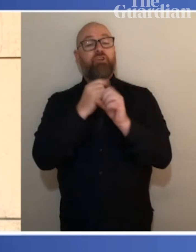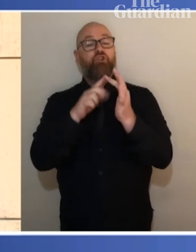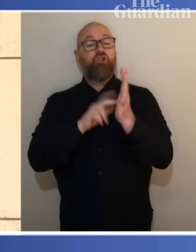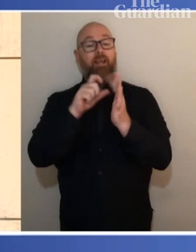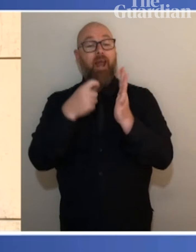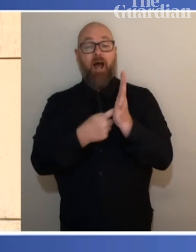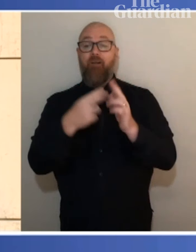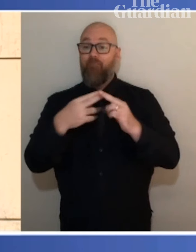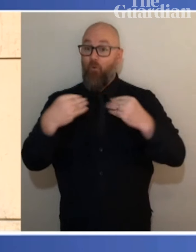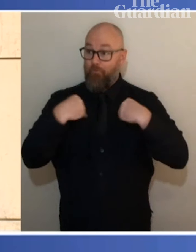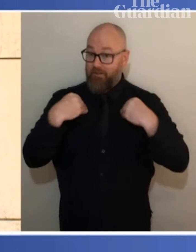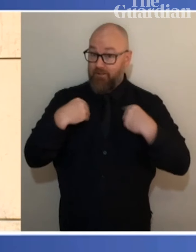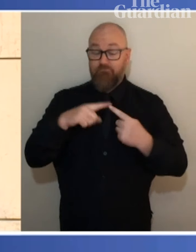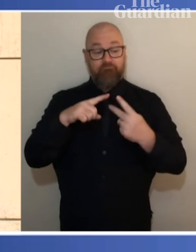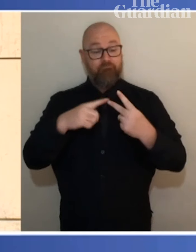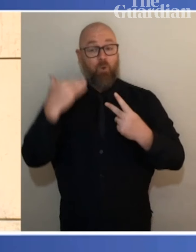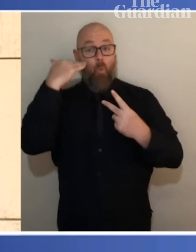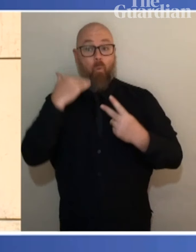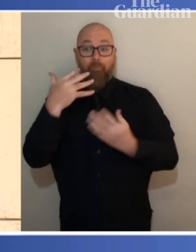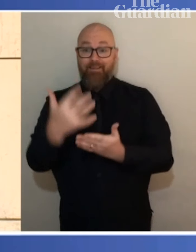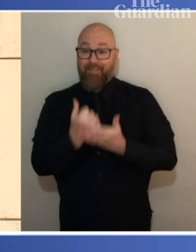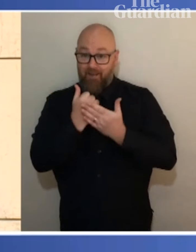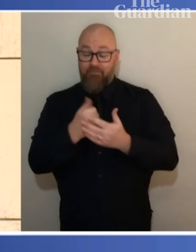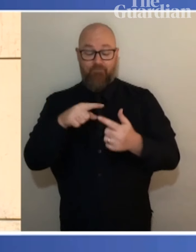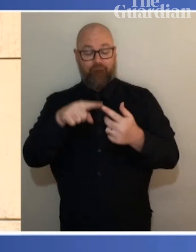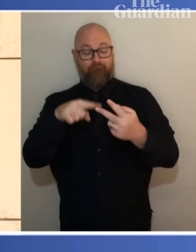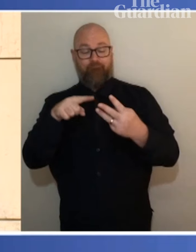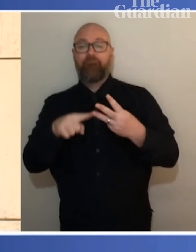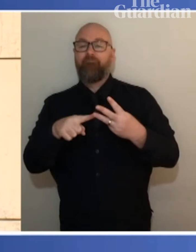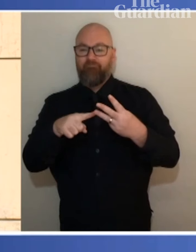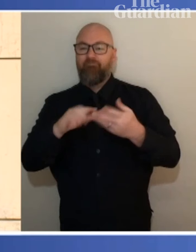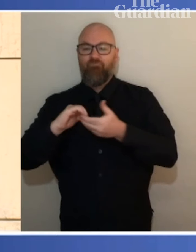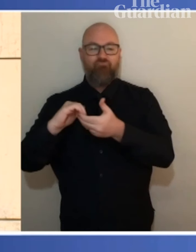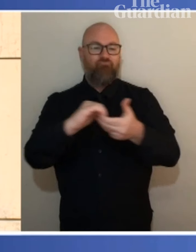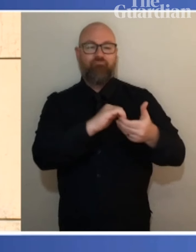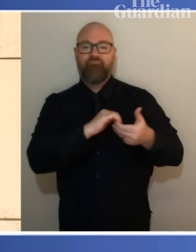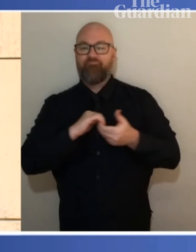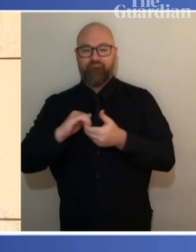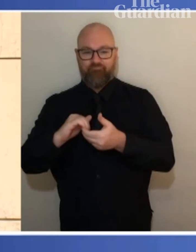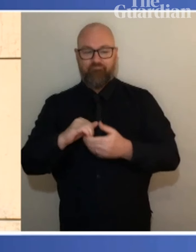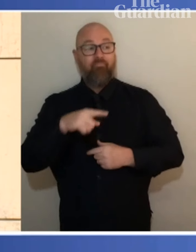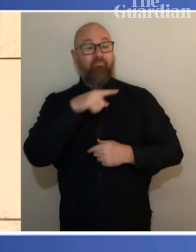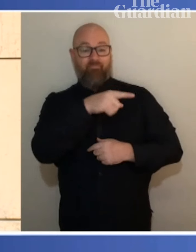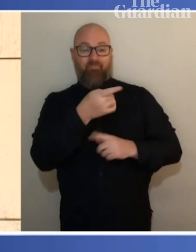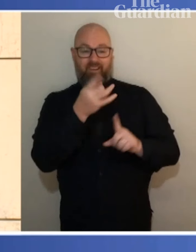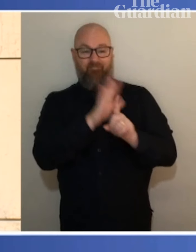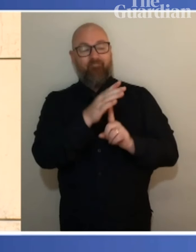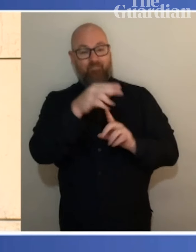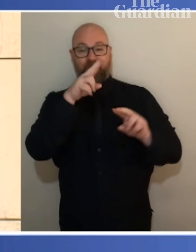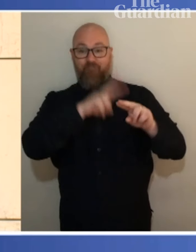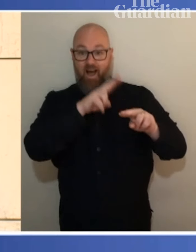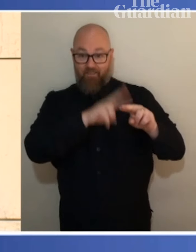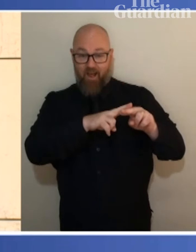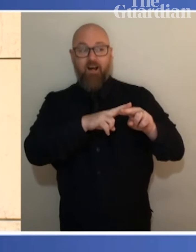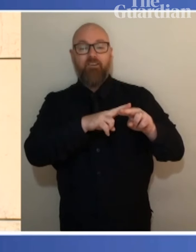women's safety and for reconciliation. The daughter of an Army officer who grew up here in Canberra